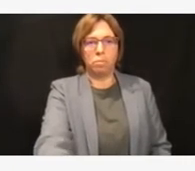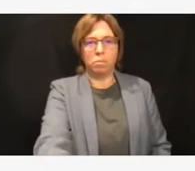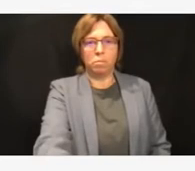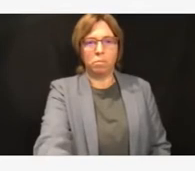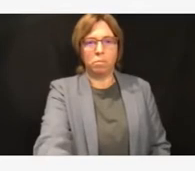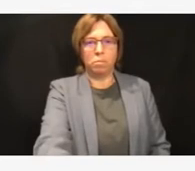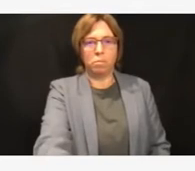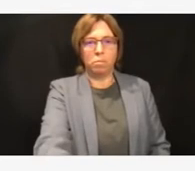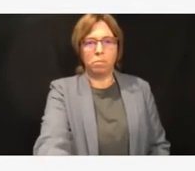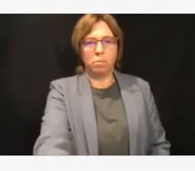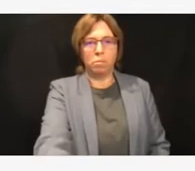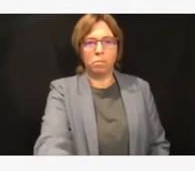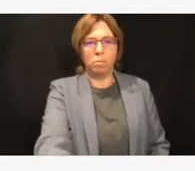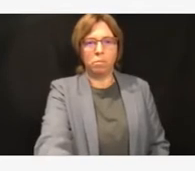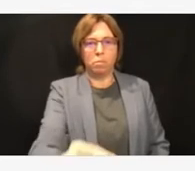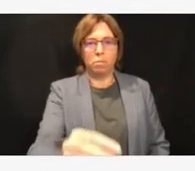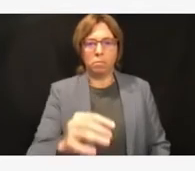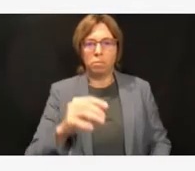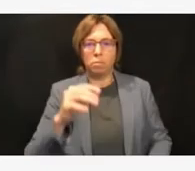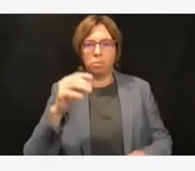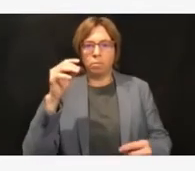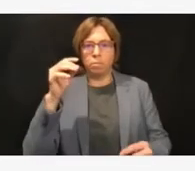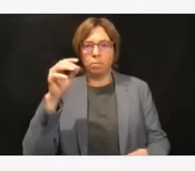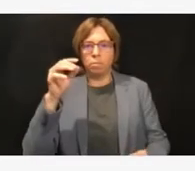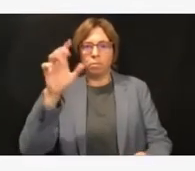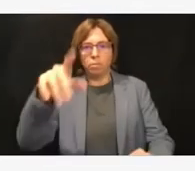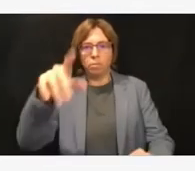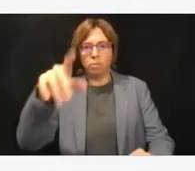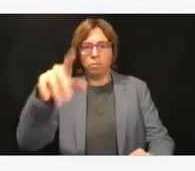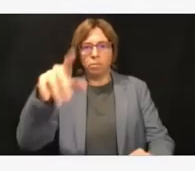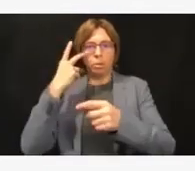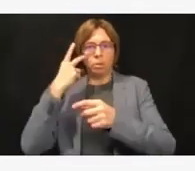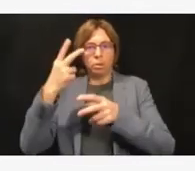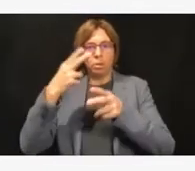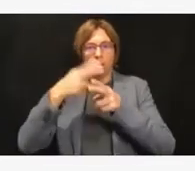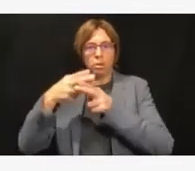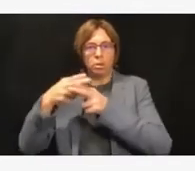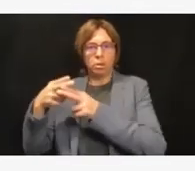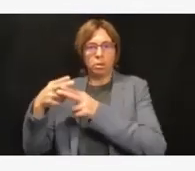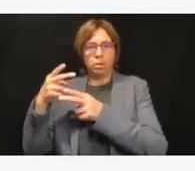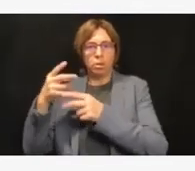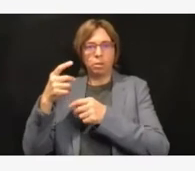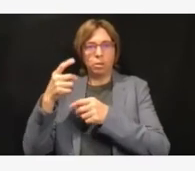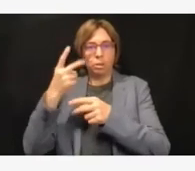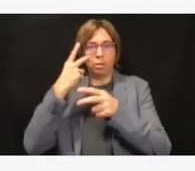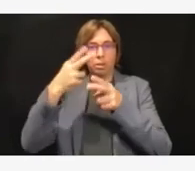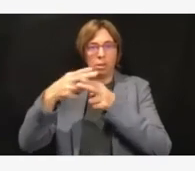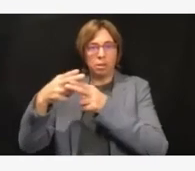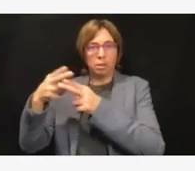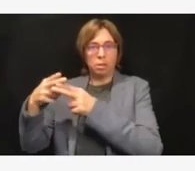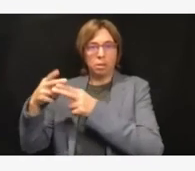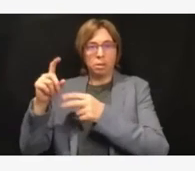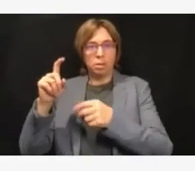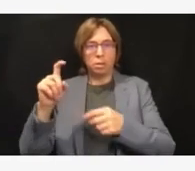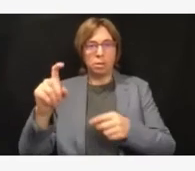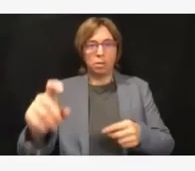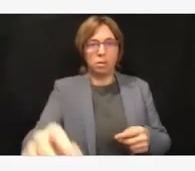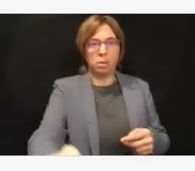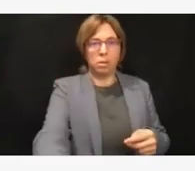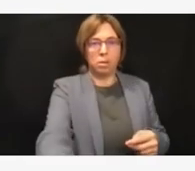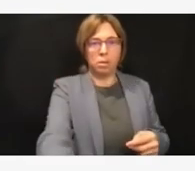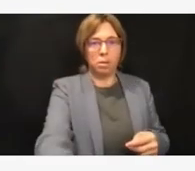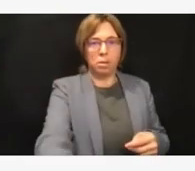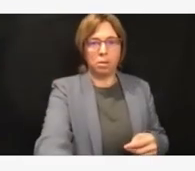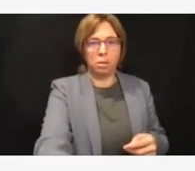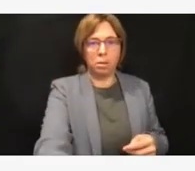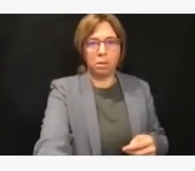The process to deactivate crisis standards of care began when hospital admissions started declining and when health care systems started individually indicating